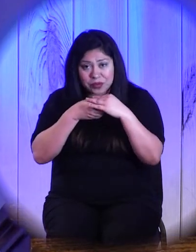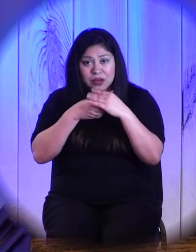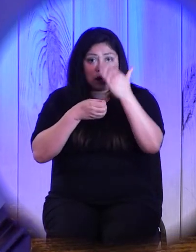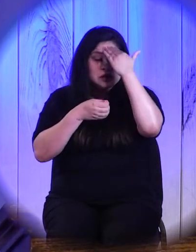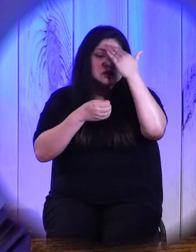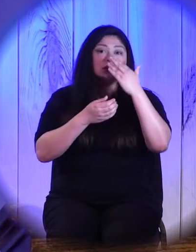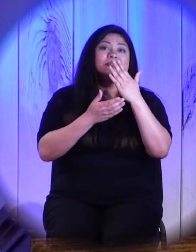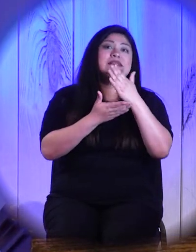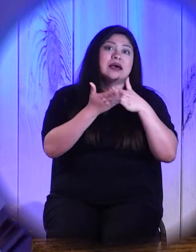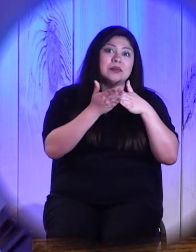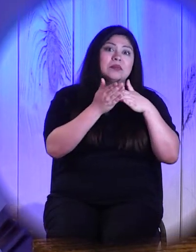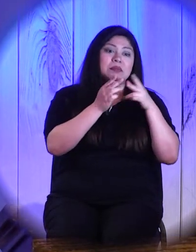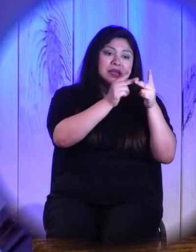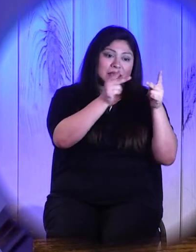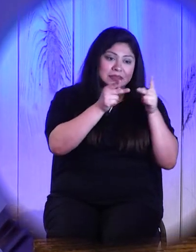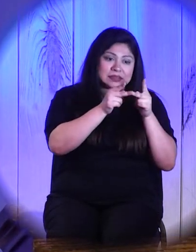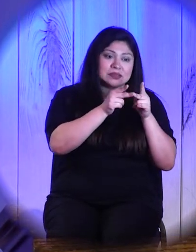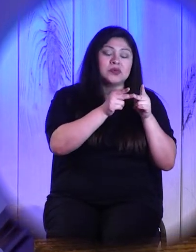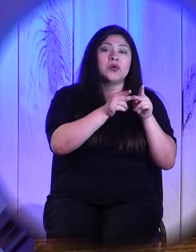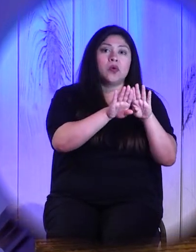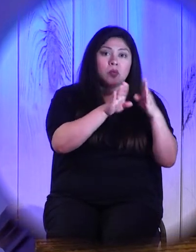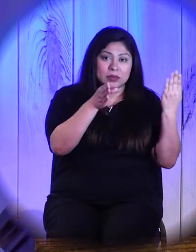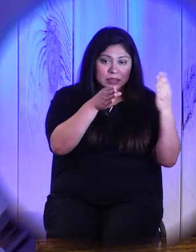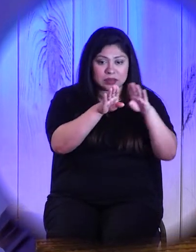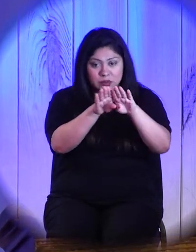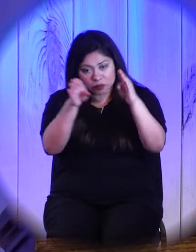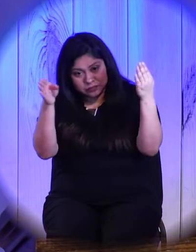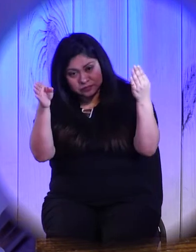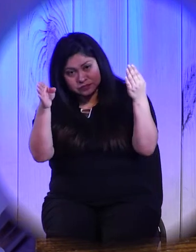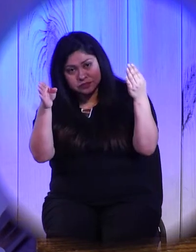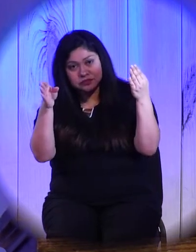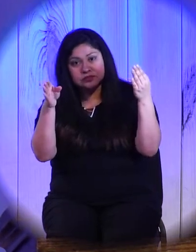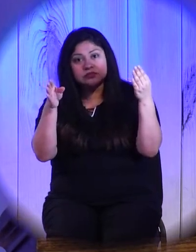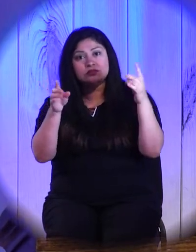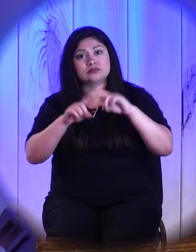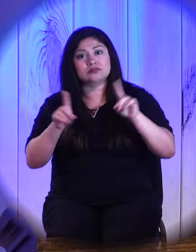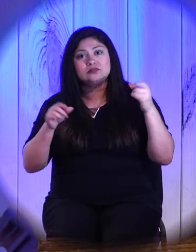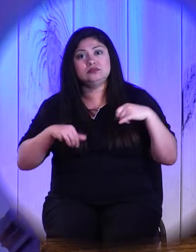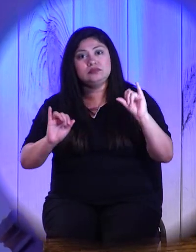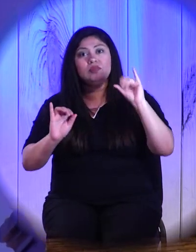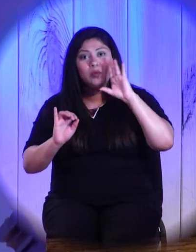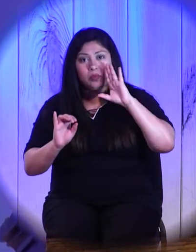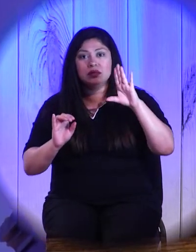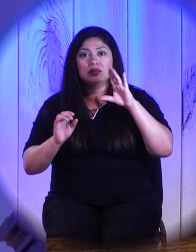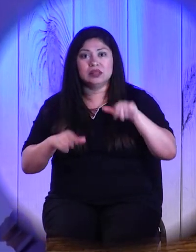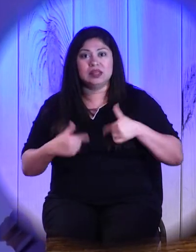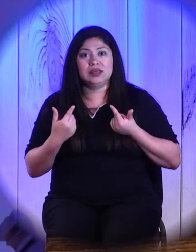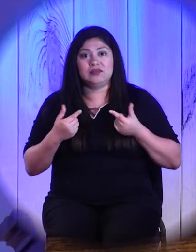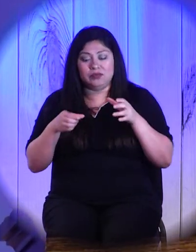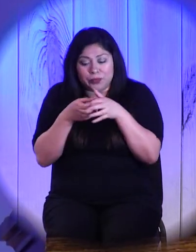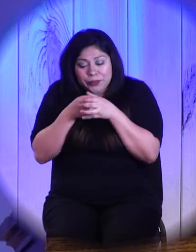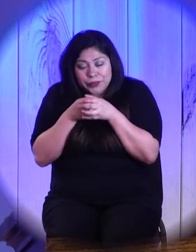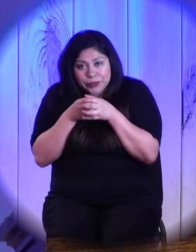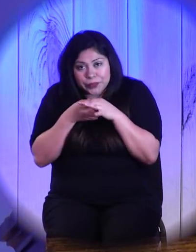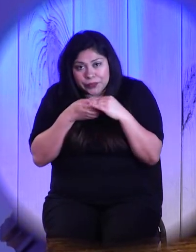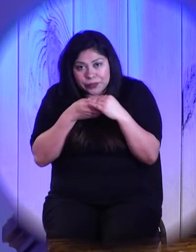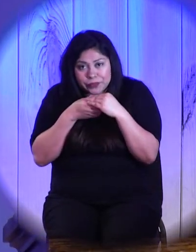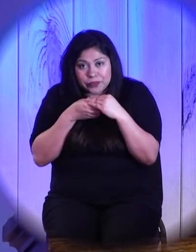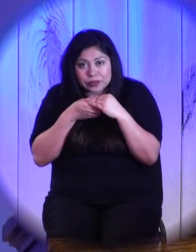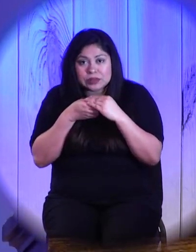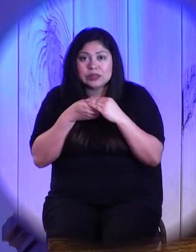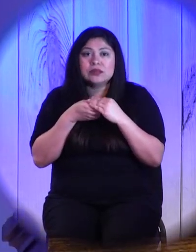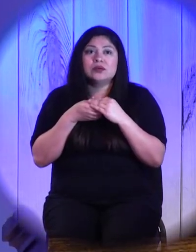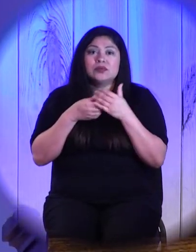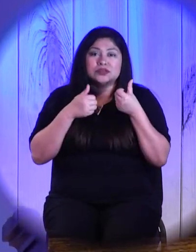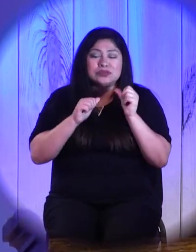still going to be in those close quarters for a while longer. I mean that as we move back to everyday life, as we do our very best